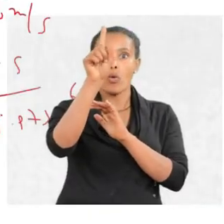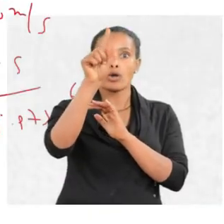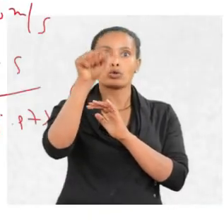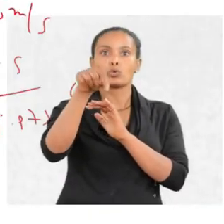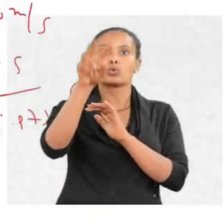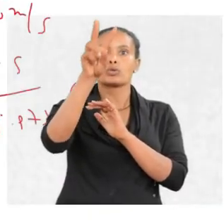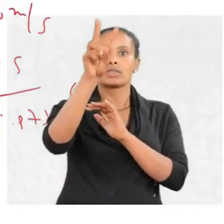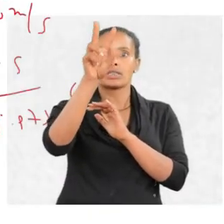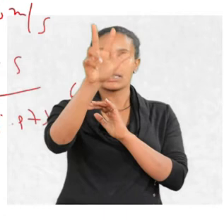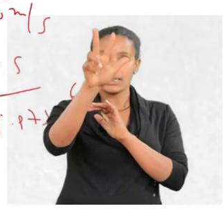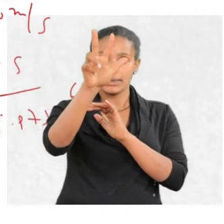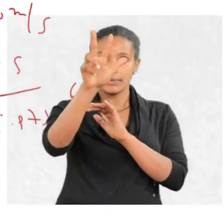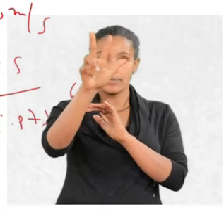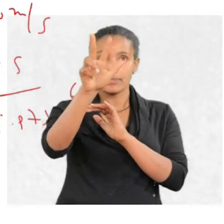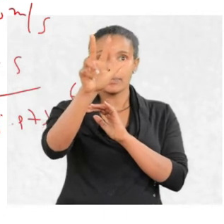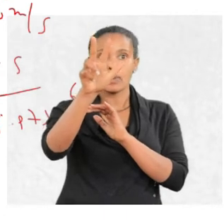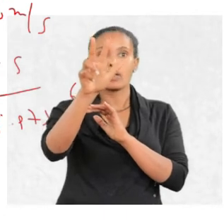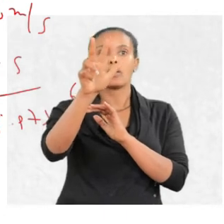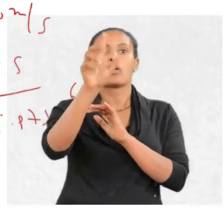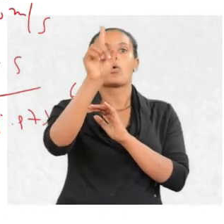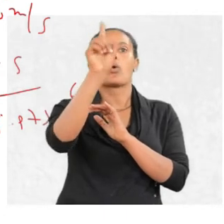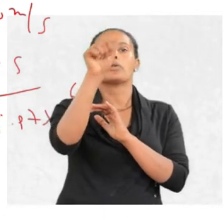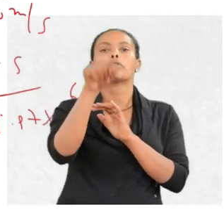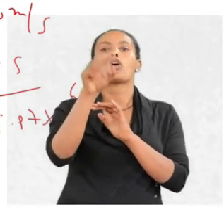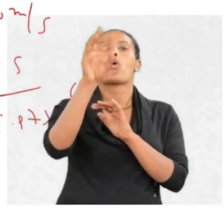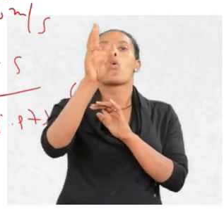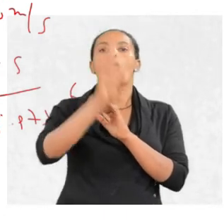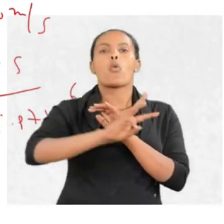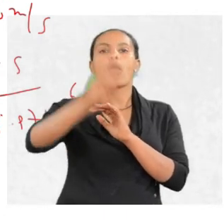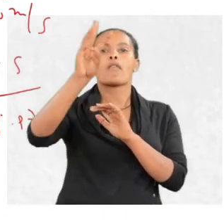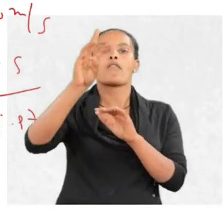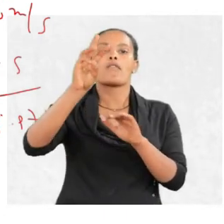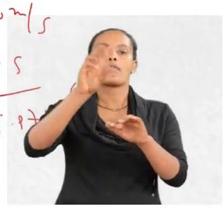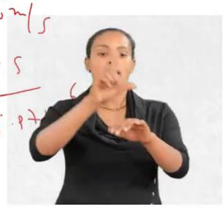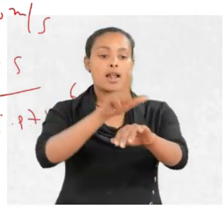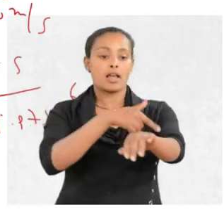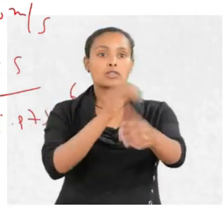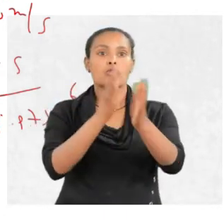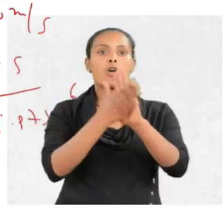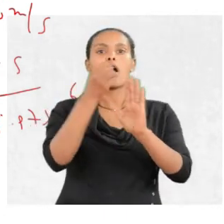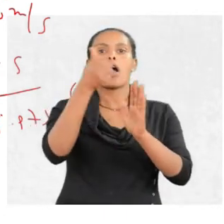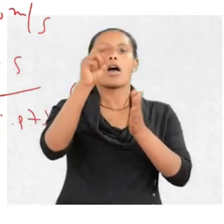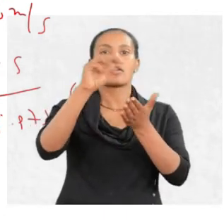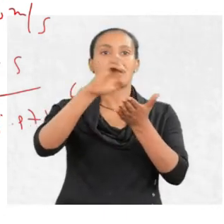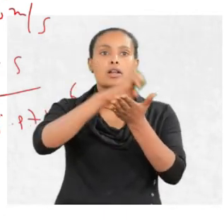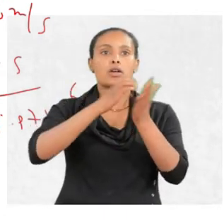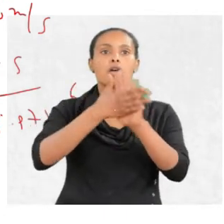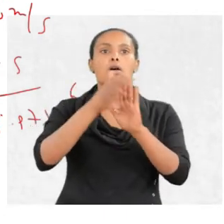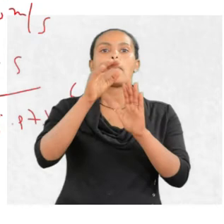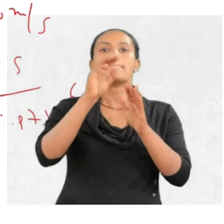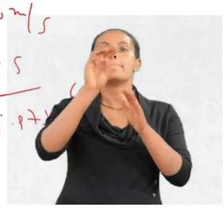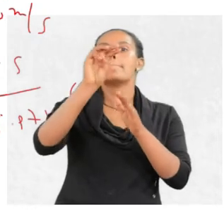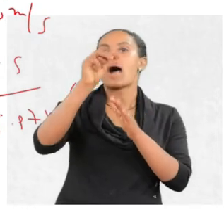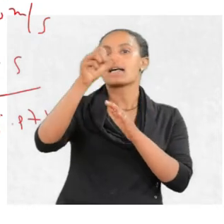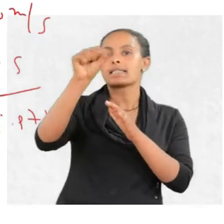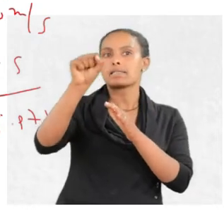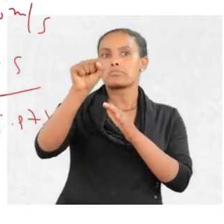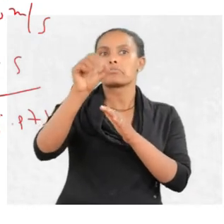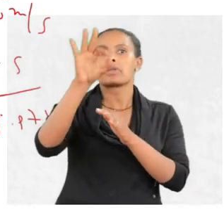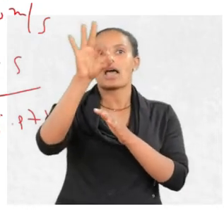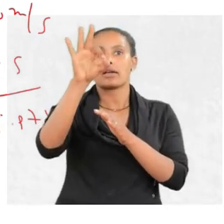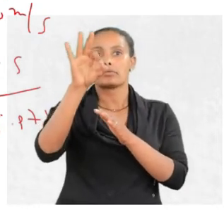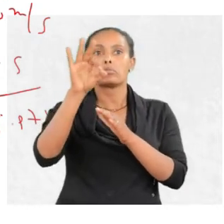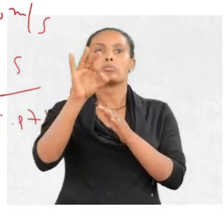.123 meter is wavelength of an electron having mass 9.11 times 10 to the power of minus